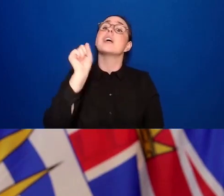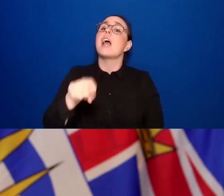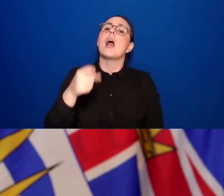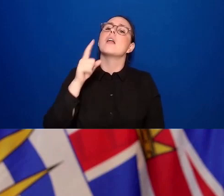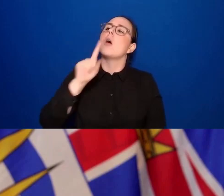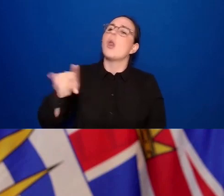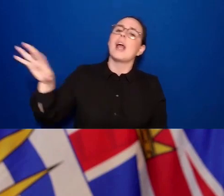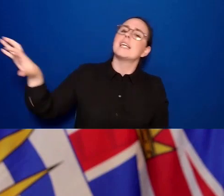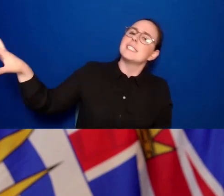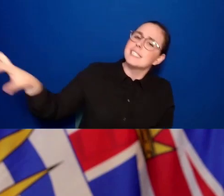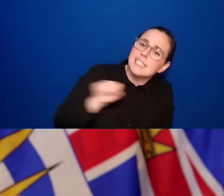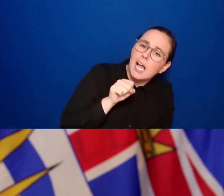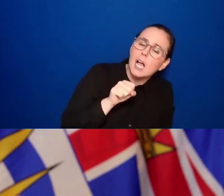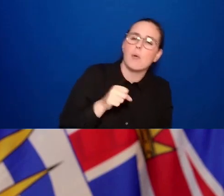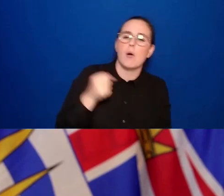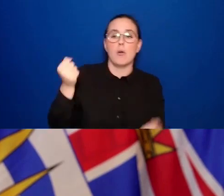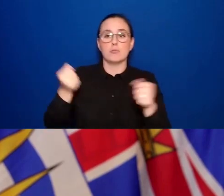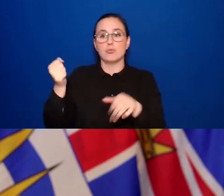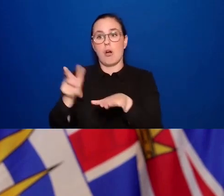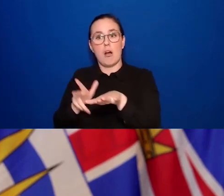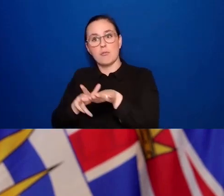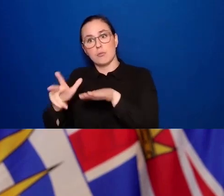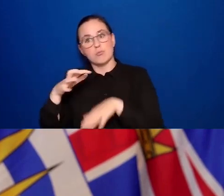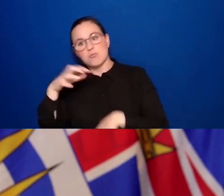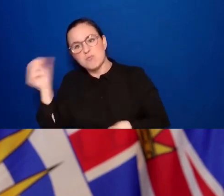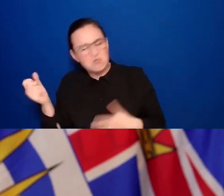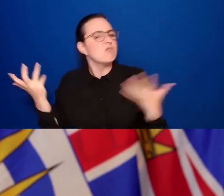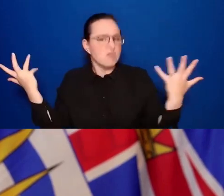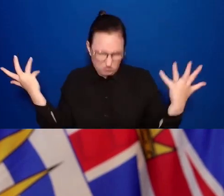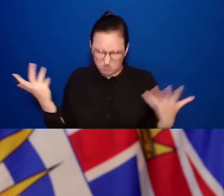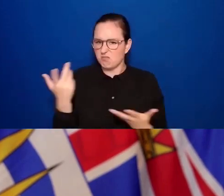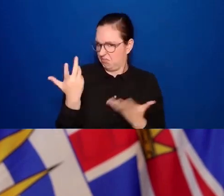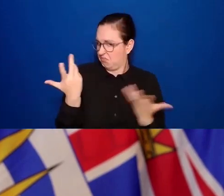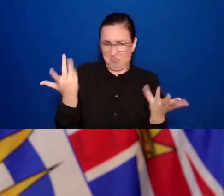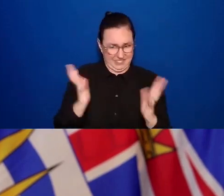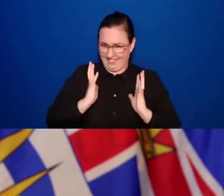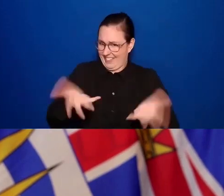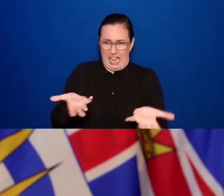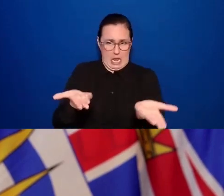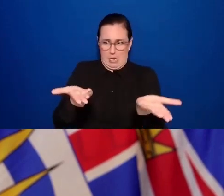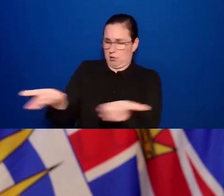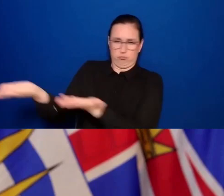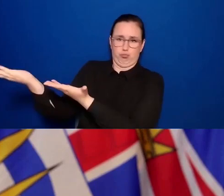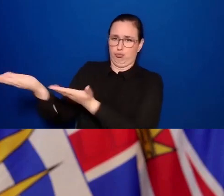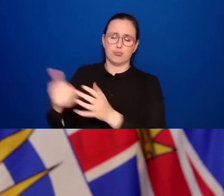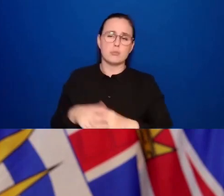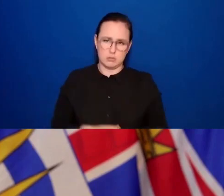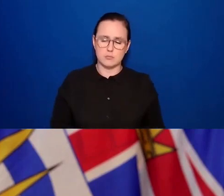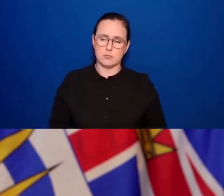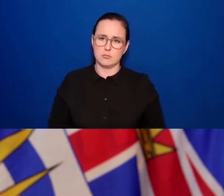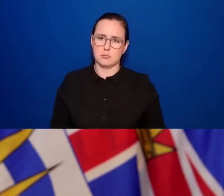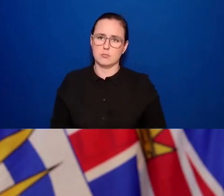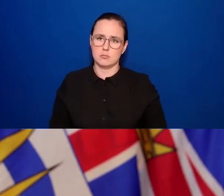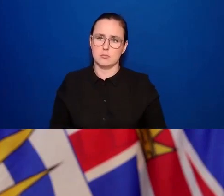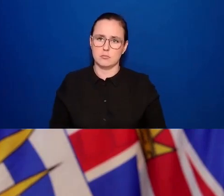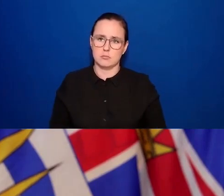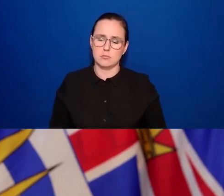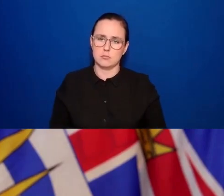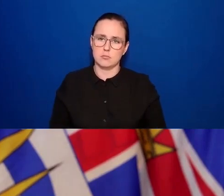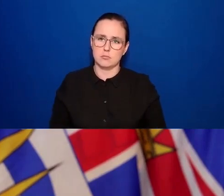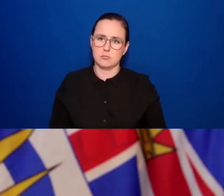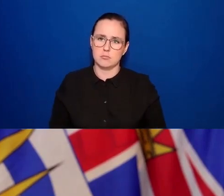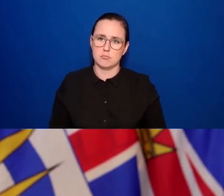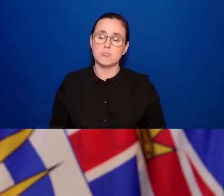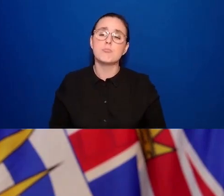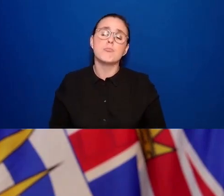-through. And yes, we specifically did not put in places where people don't have any control over